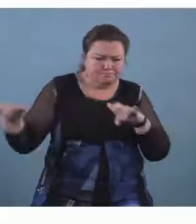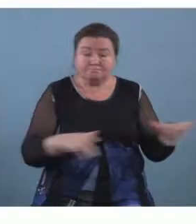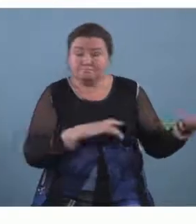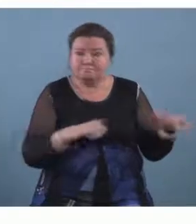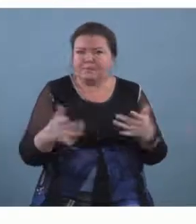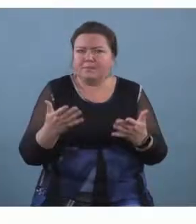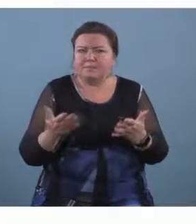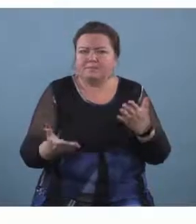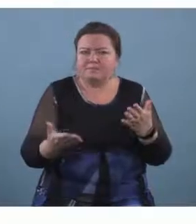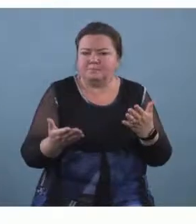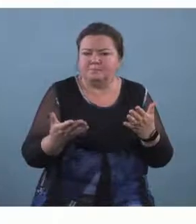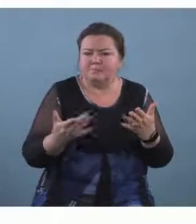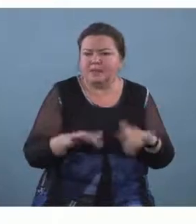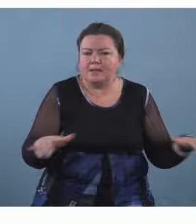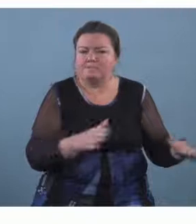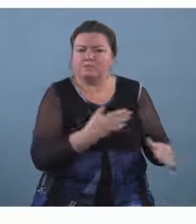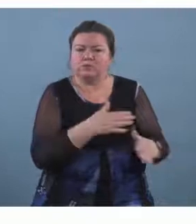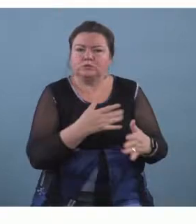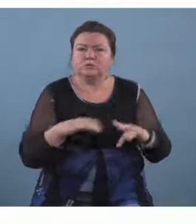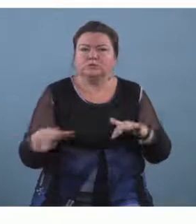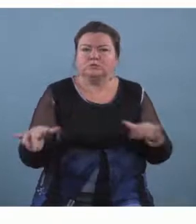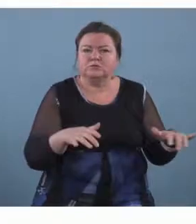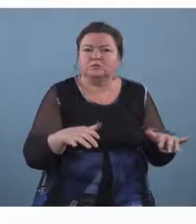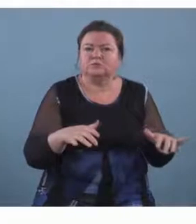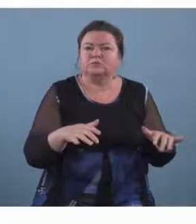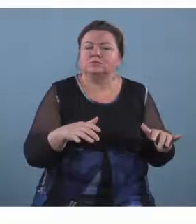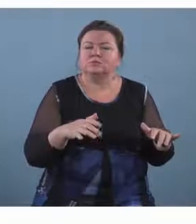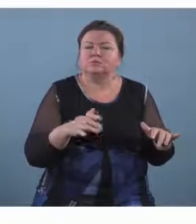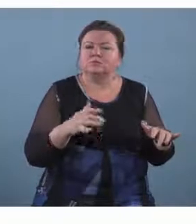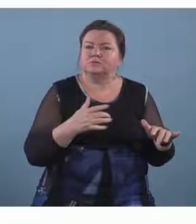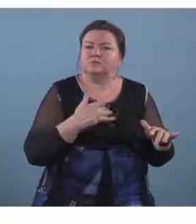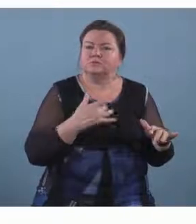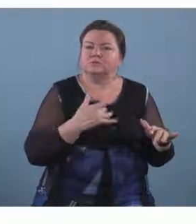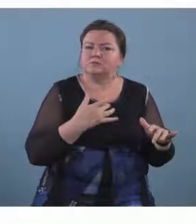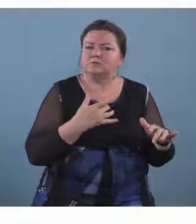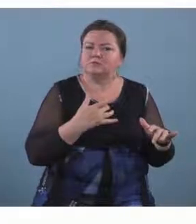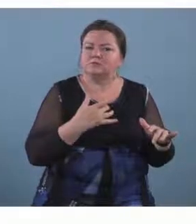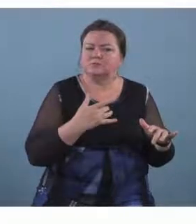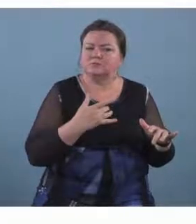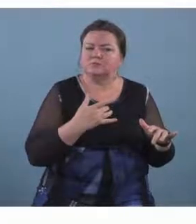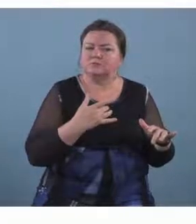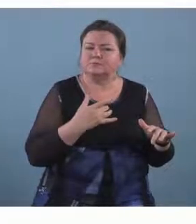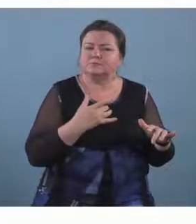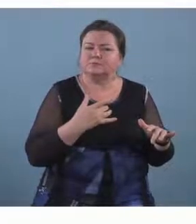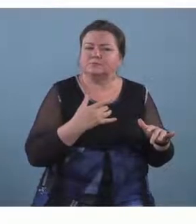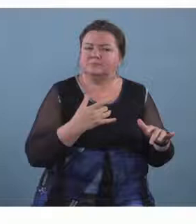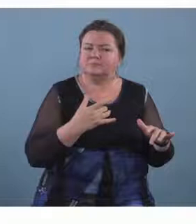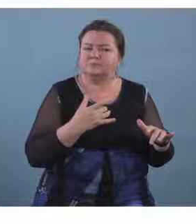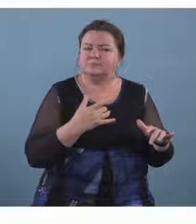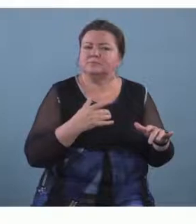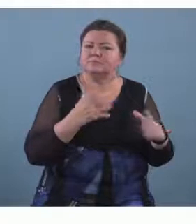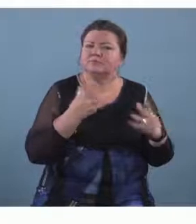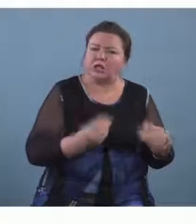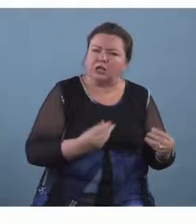and it might be very very percussive and um i could be playing dubusi and it would be very very gentle